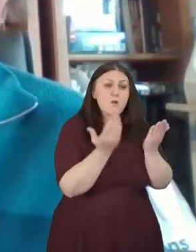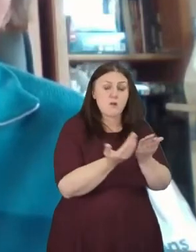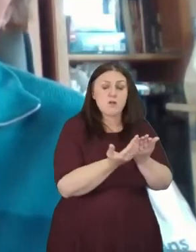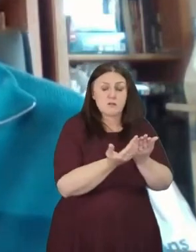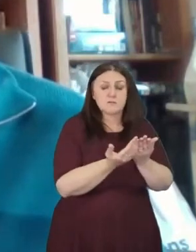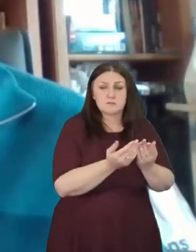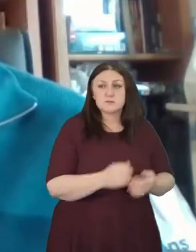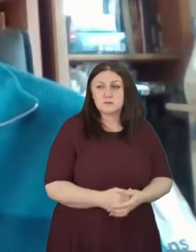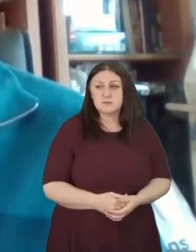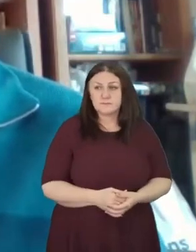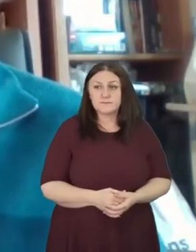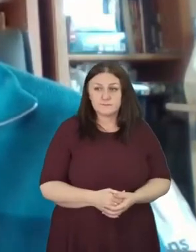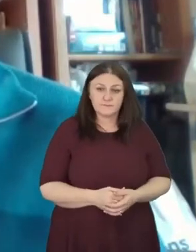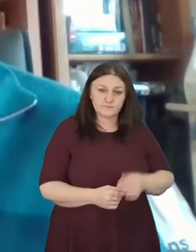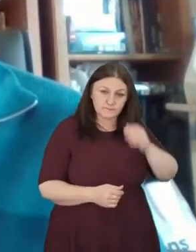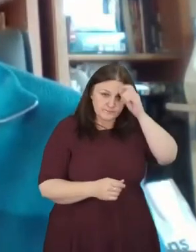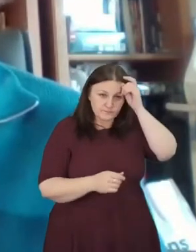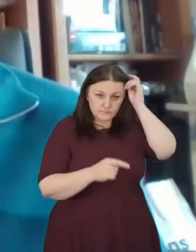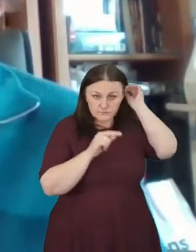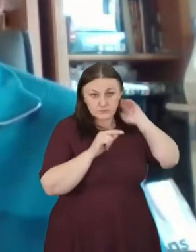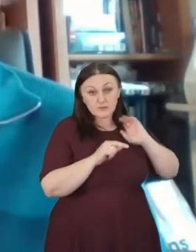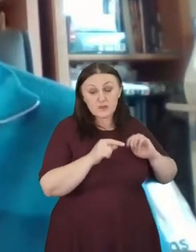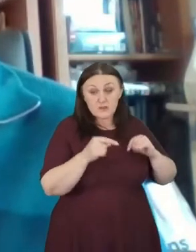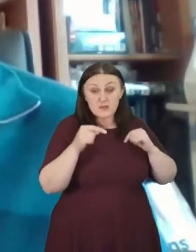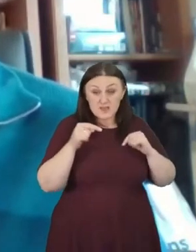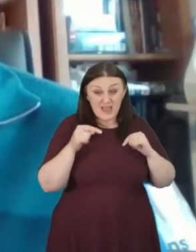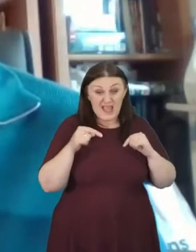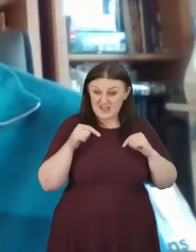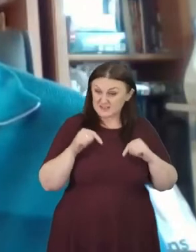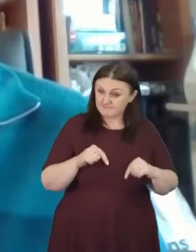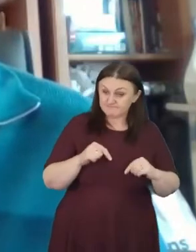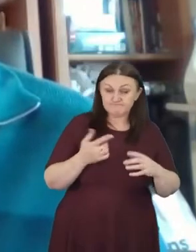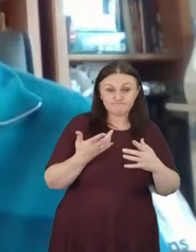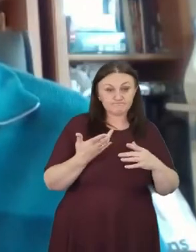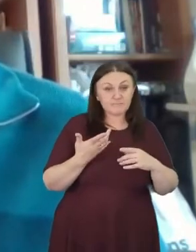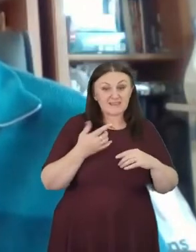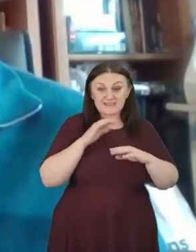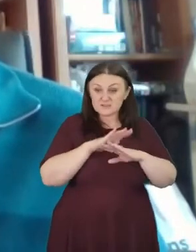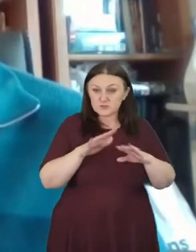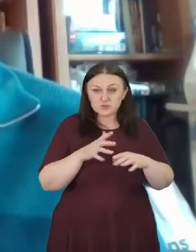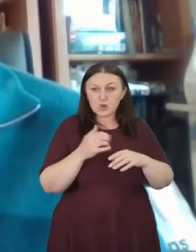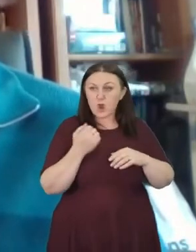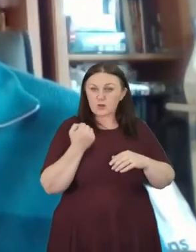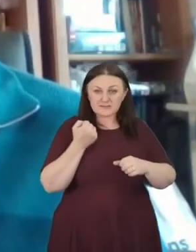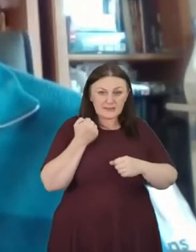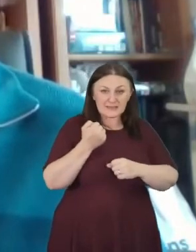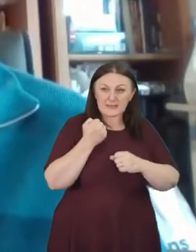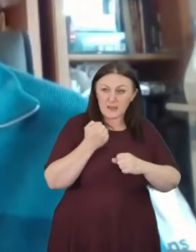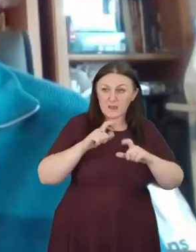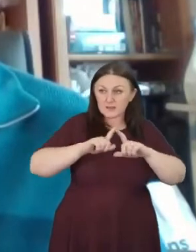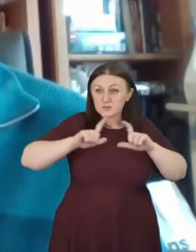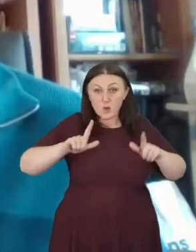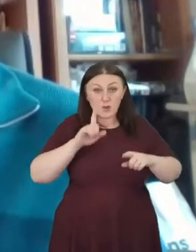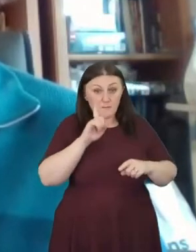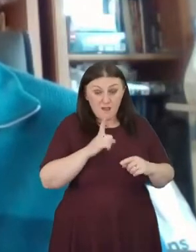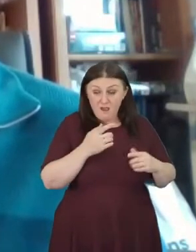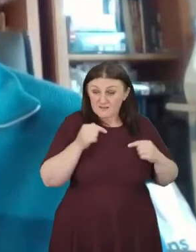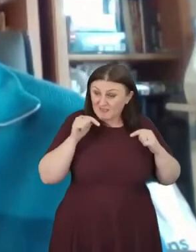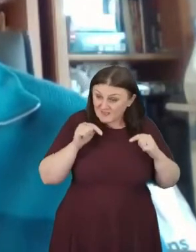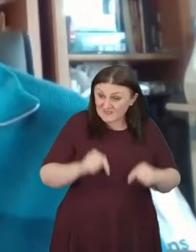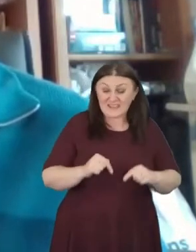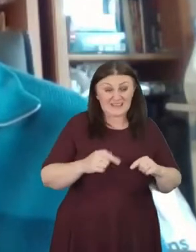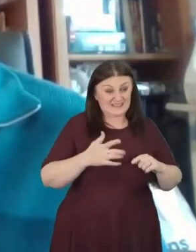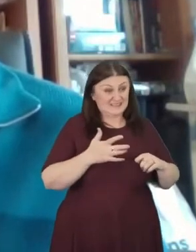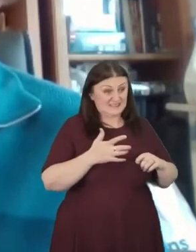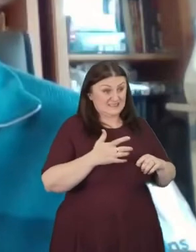Emergency is not a campaign slogan, but is actually a lived out crisis just about as intense as the COVID crisis